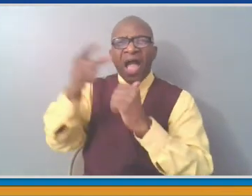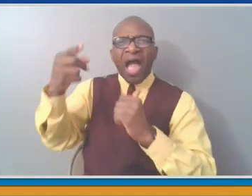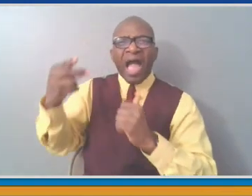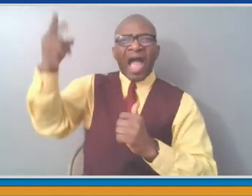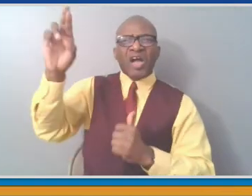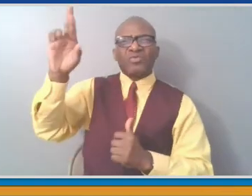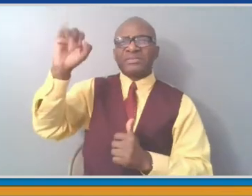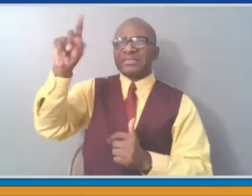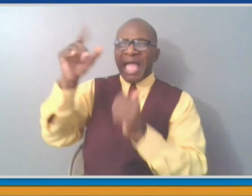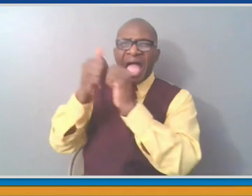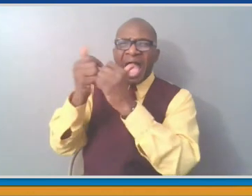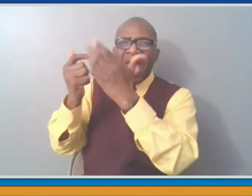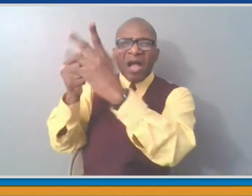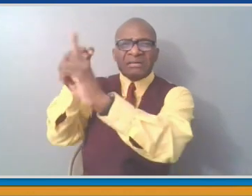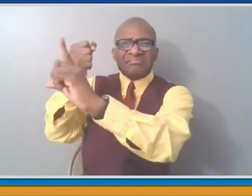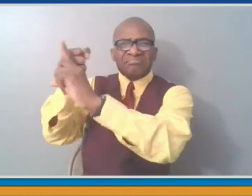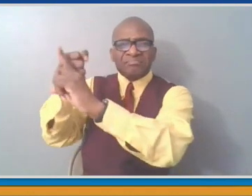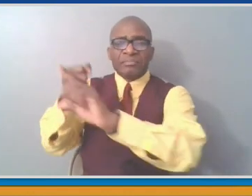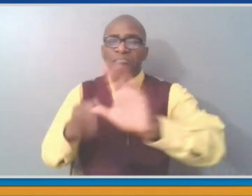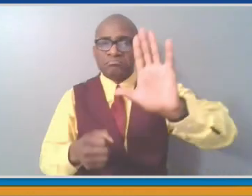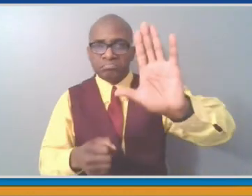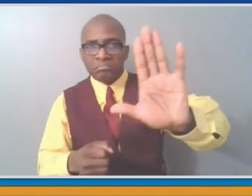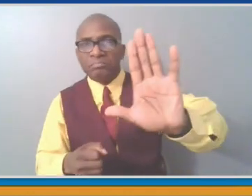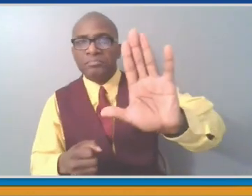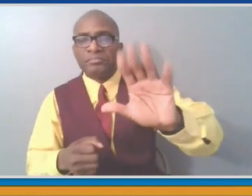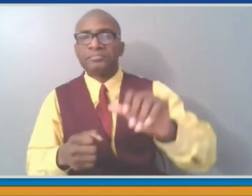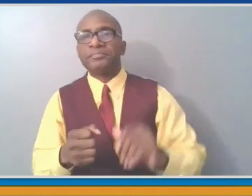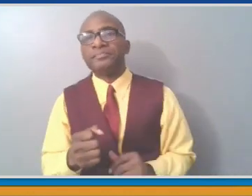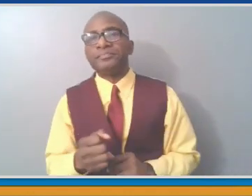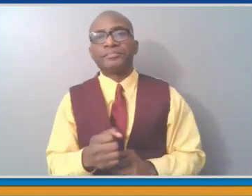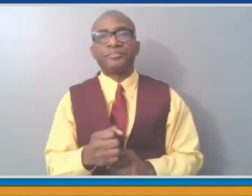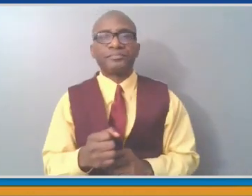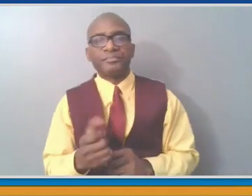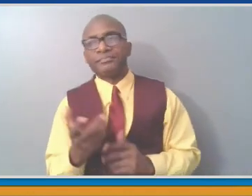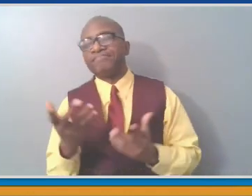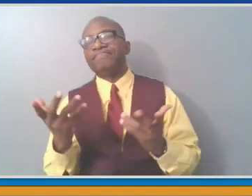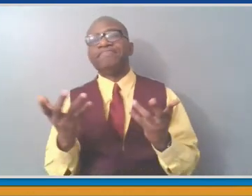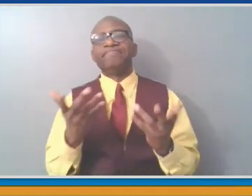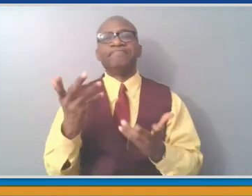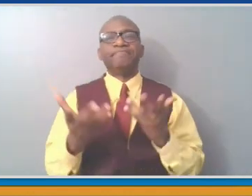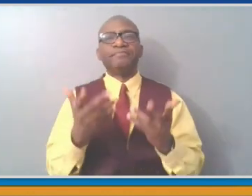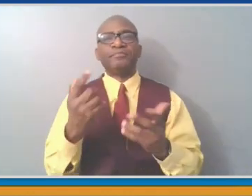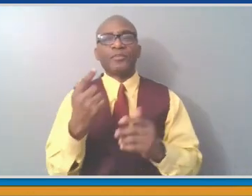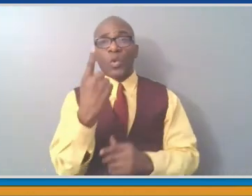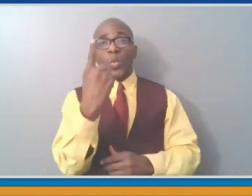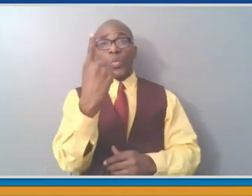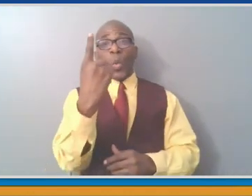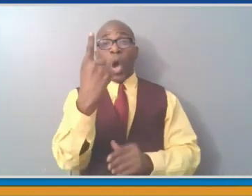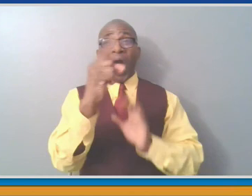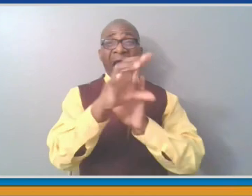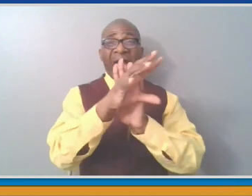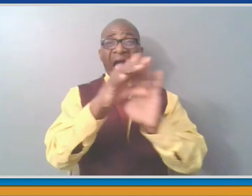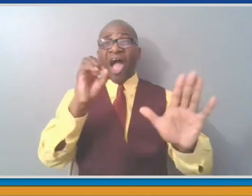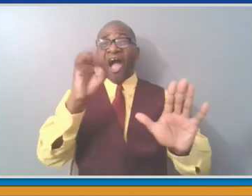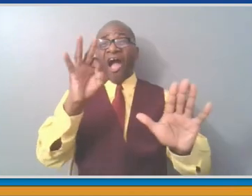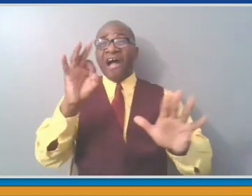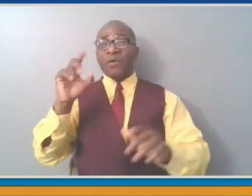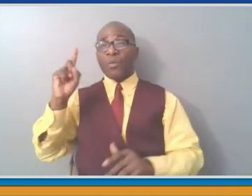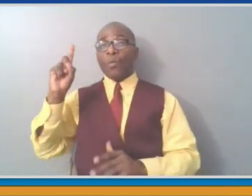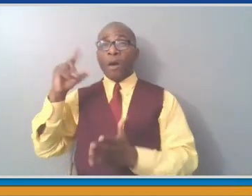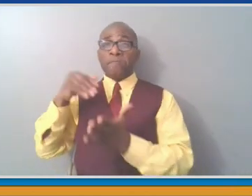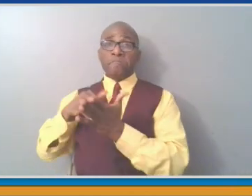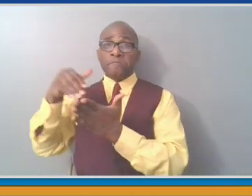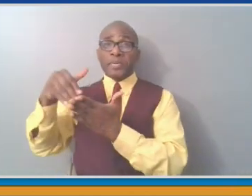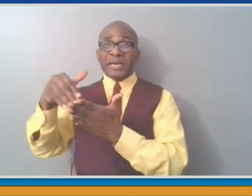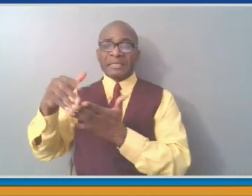risk there. No one can deny there's a risk, one out of so many. When you realize that 2,200 people